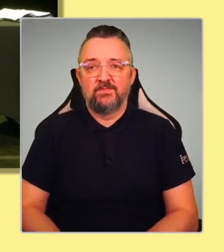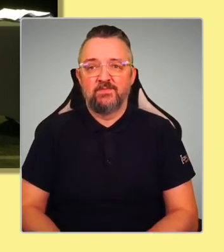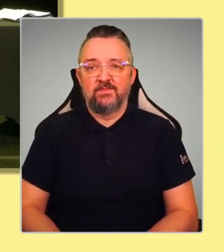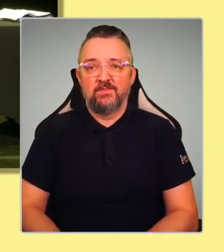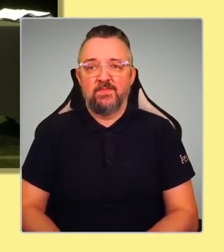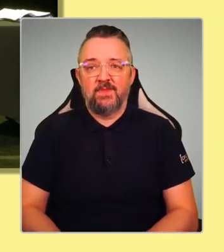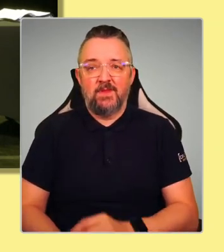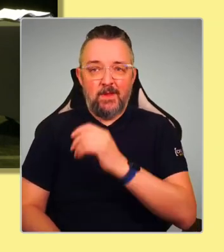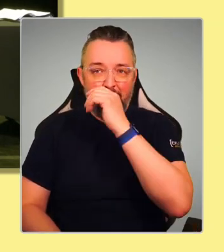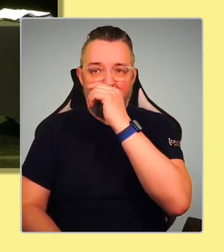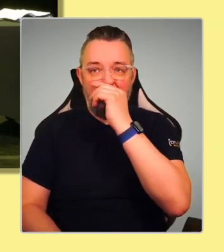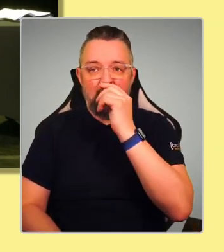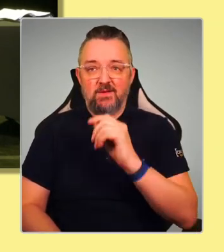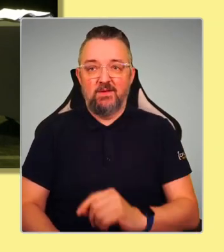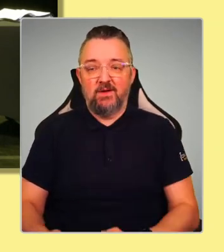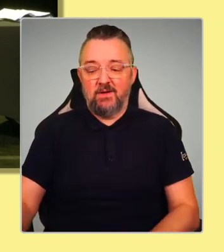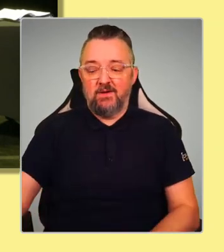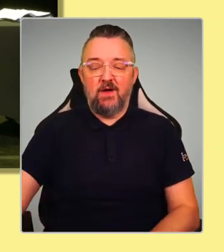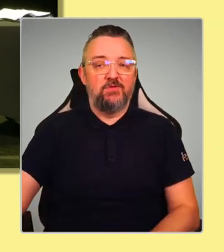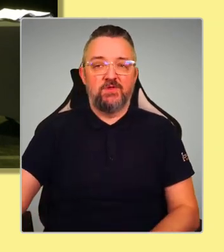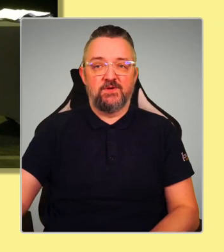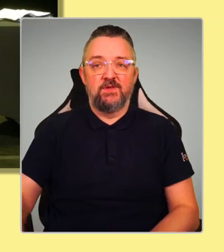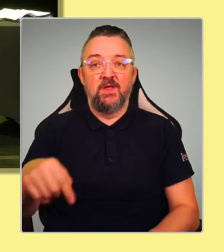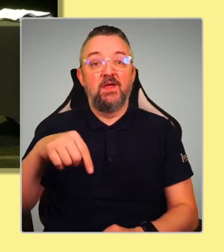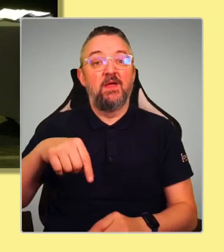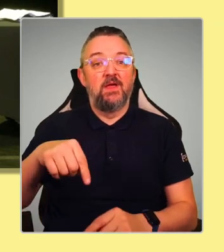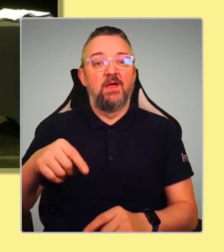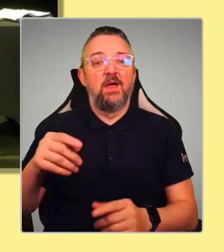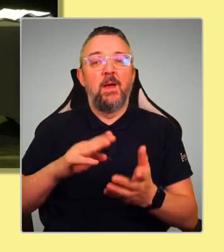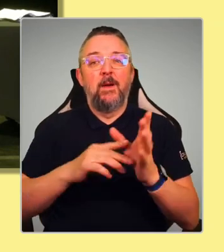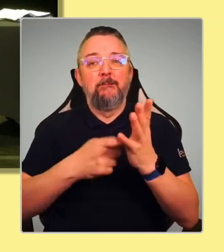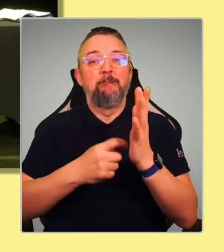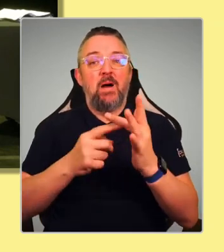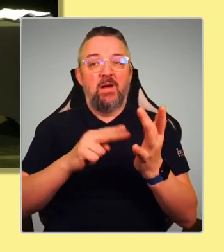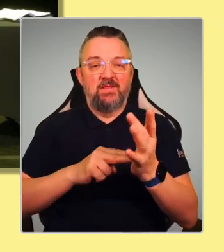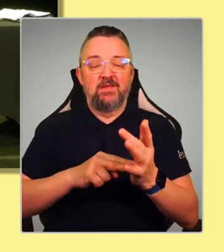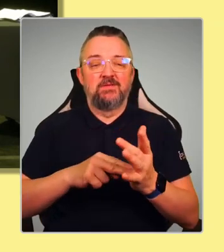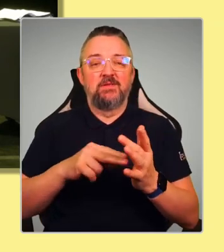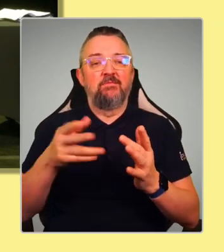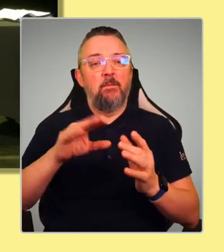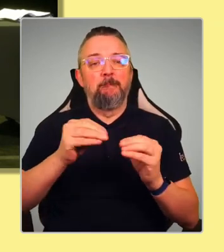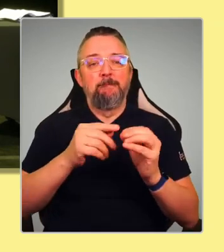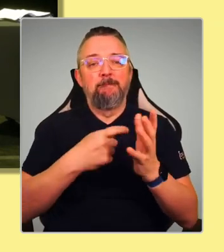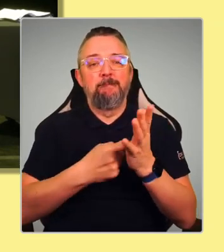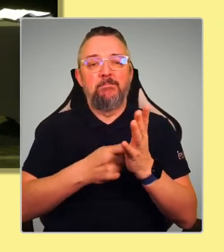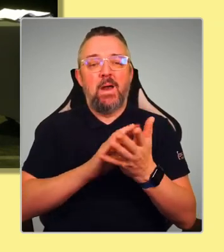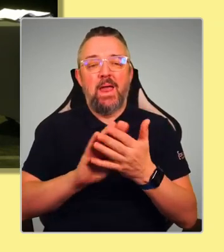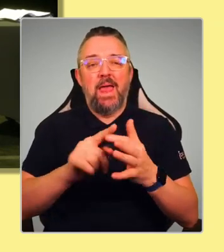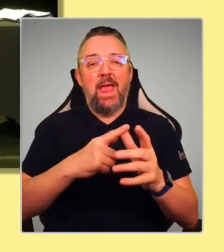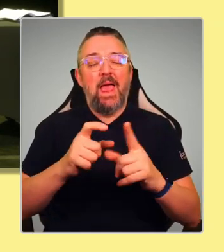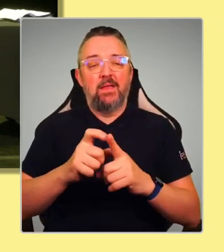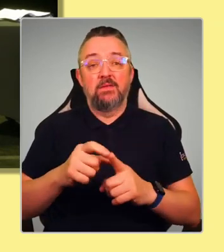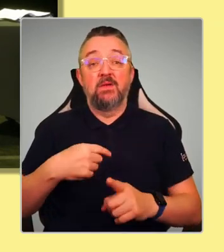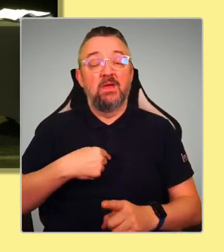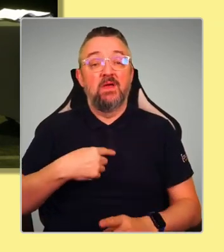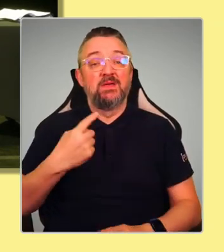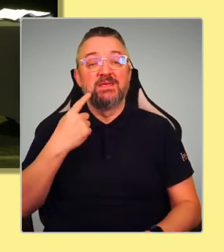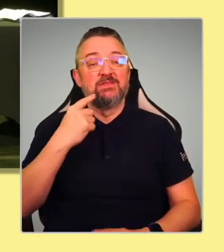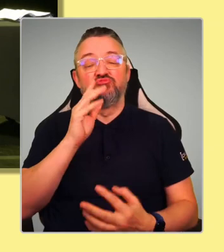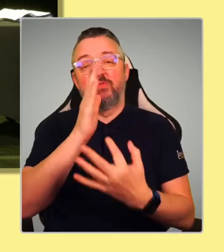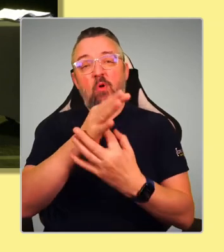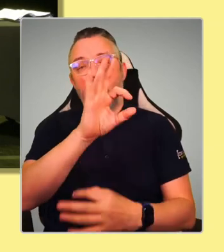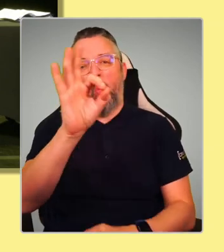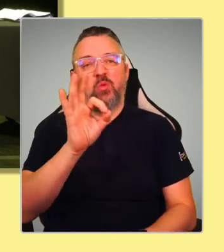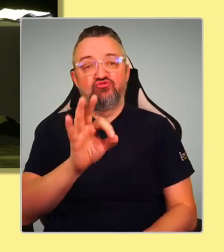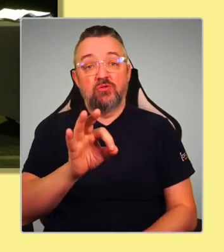Thanks very much. Martin Carr from Barhead. My question is really kind of straightforward. We've got different approaches.